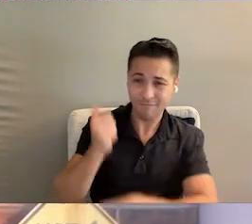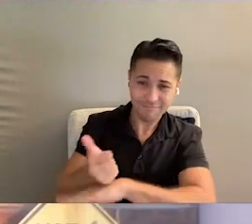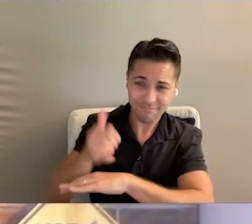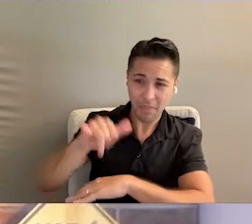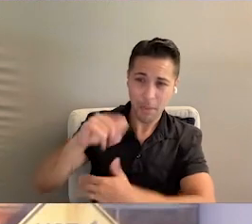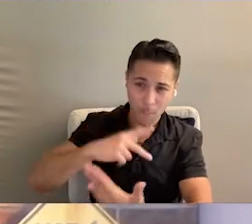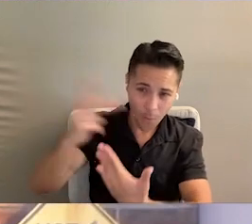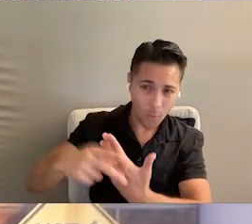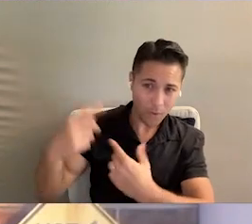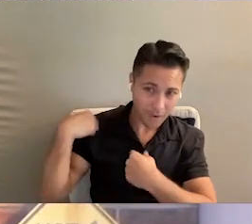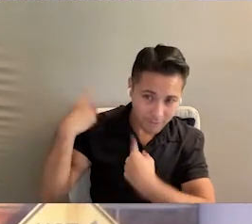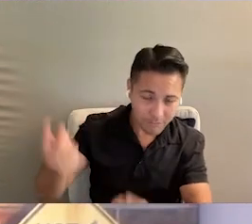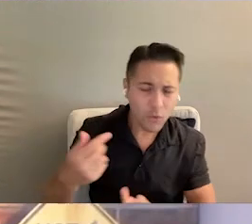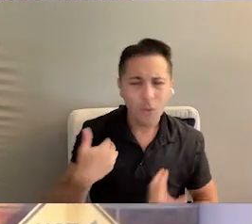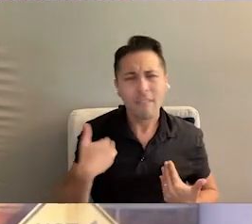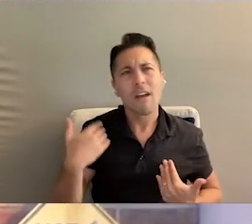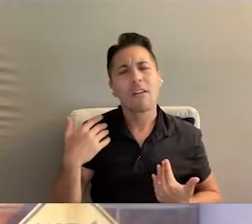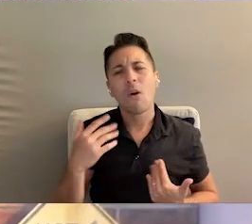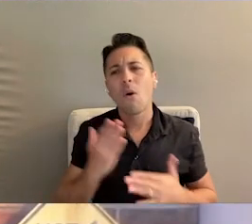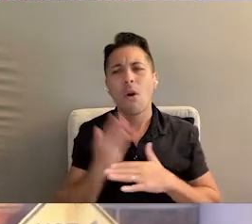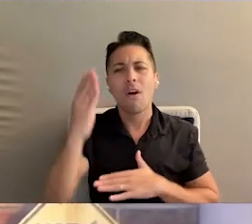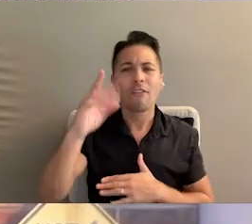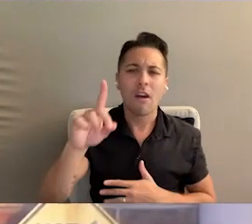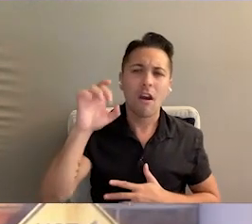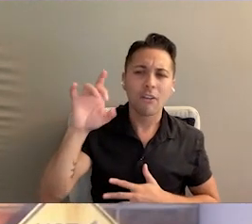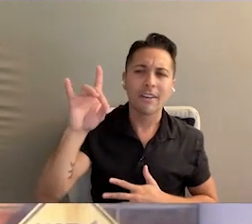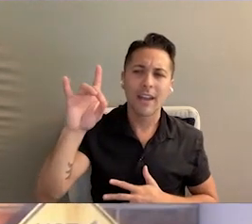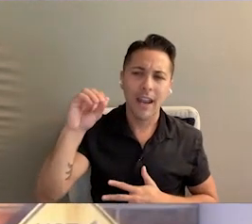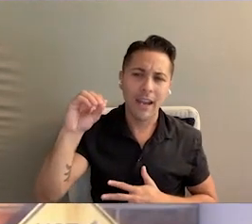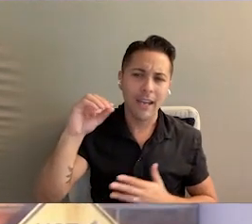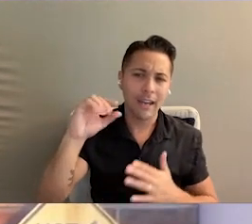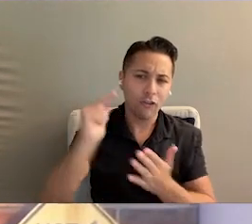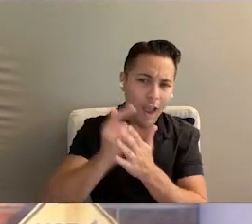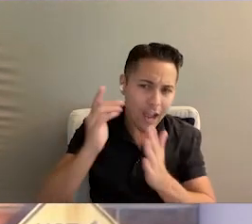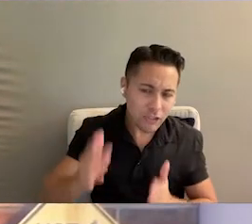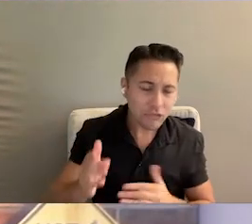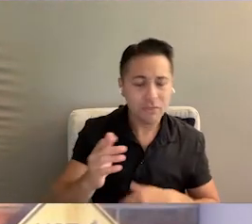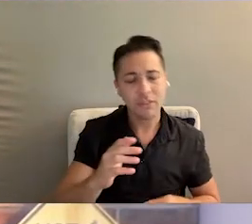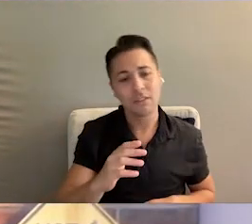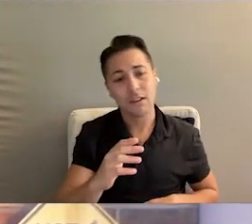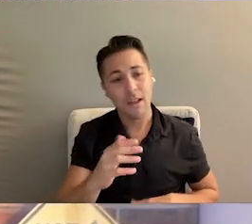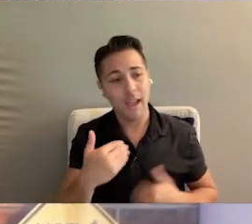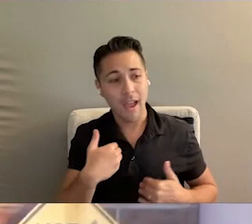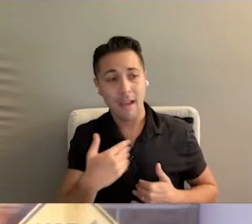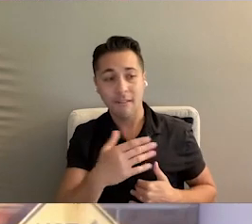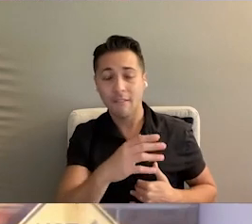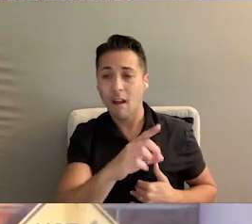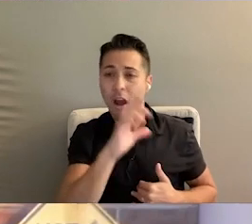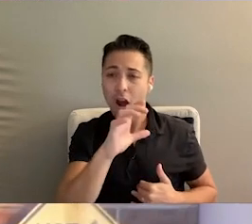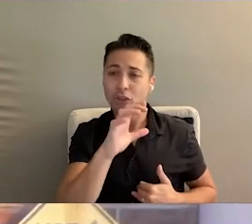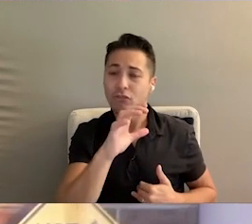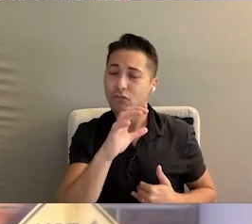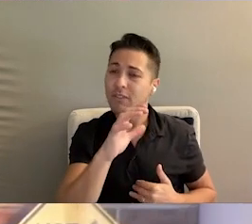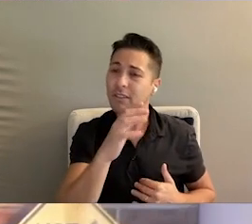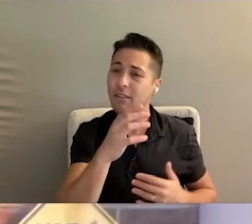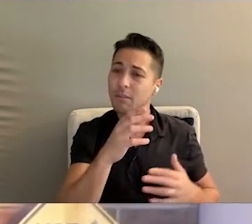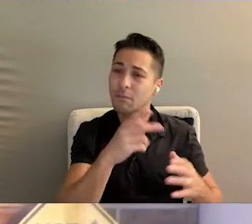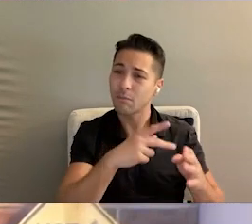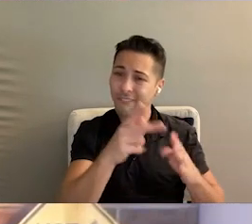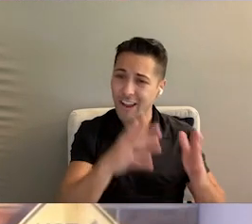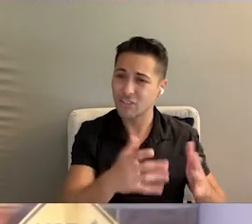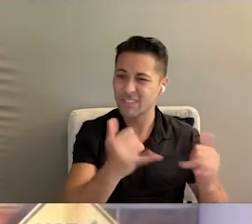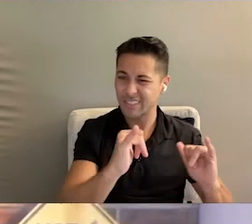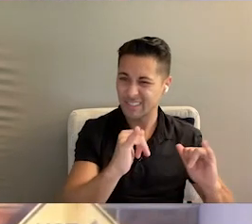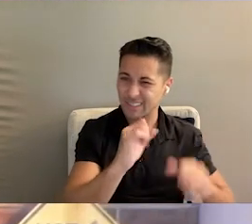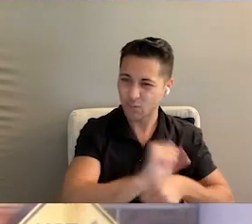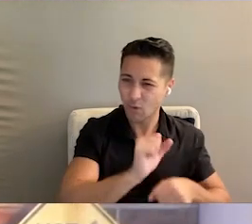implementing the program, we've had about 180 graduates, direct support professionals, probably have about 100 of them who are still employed with ARC